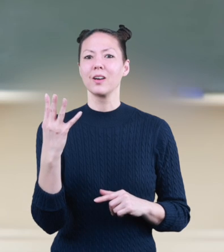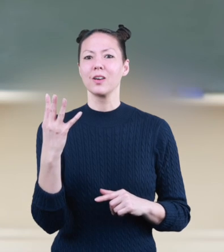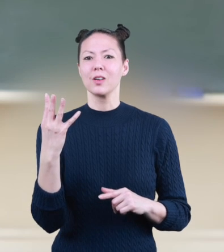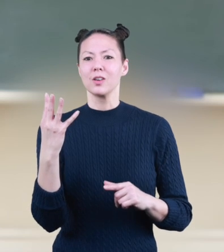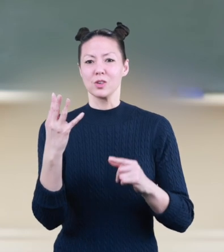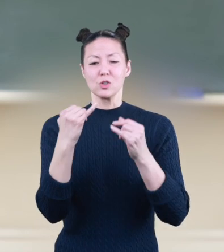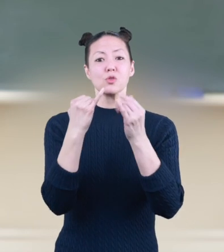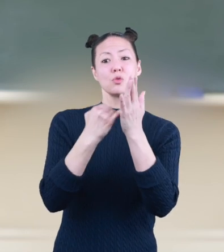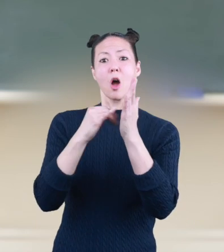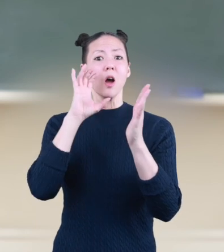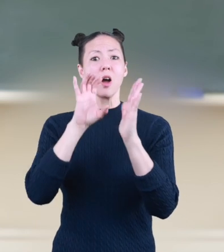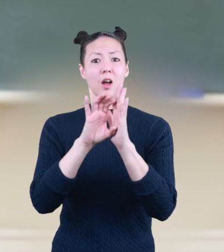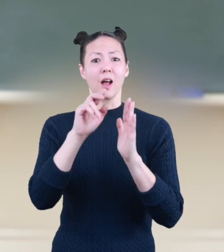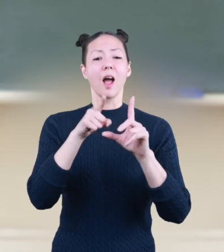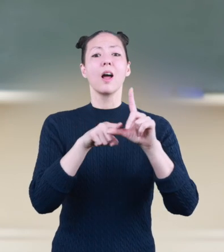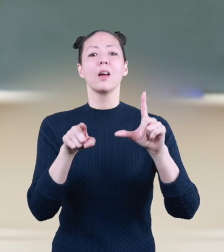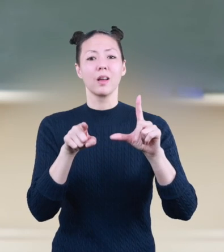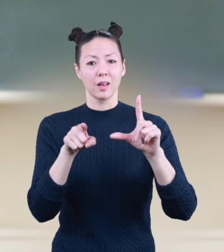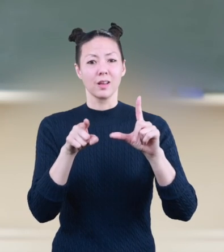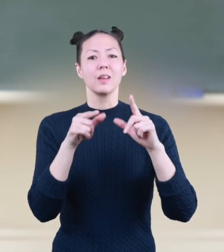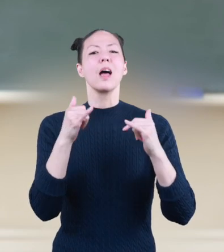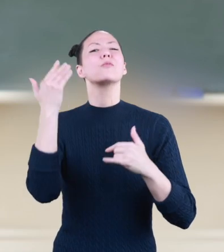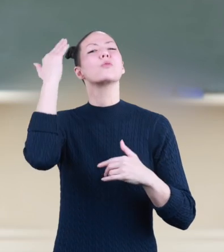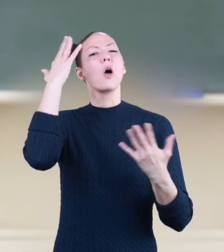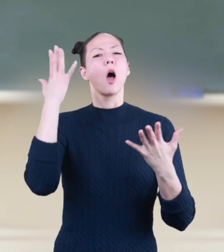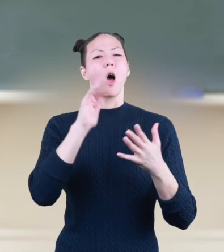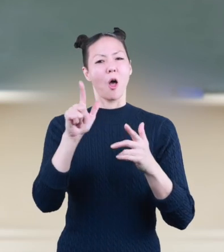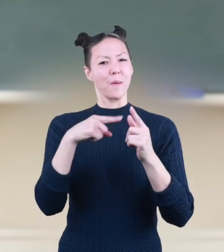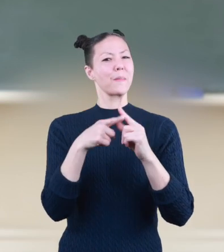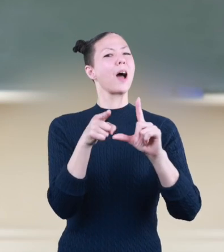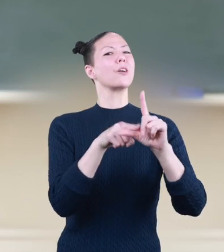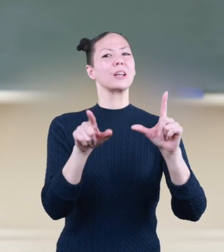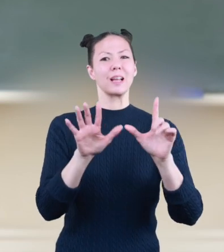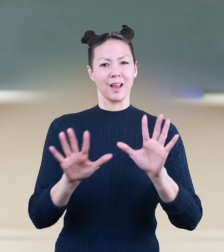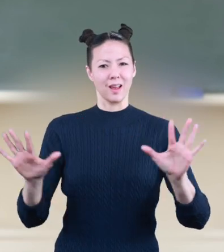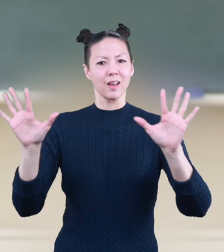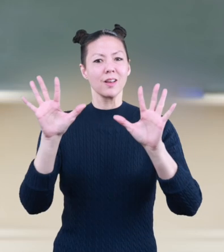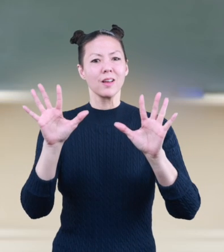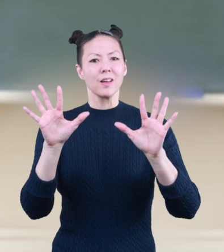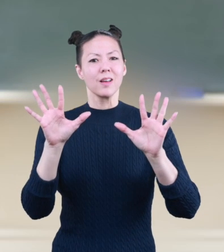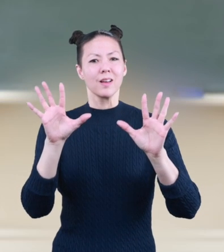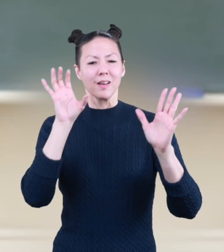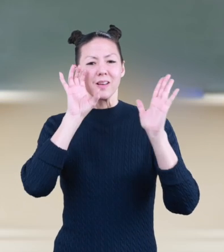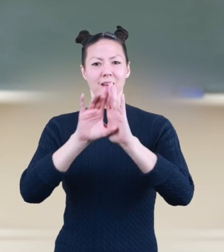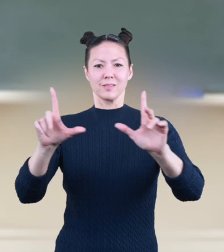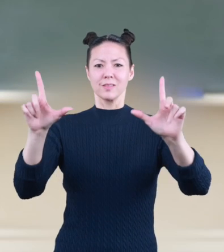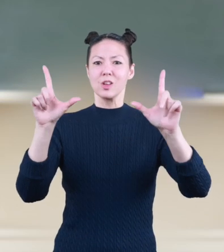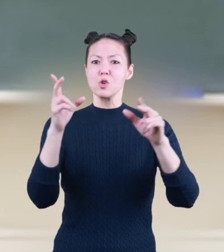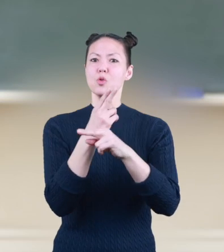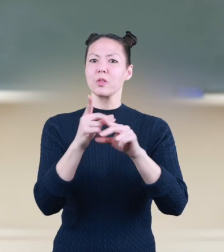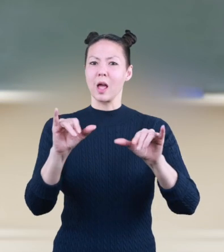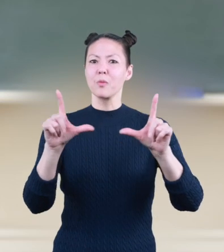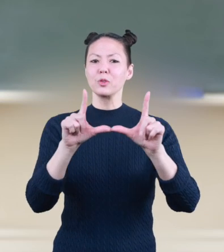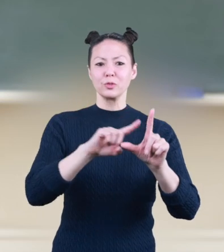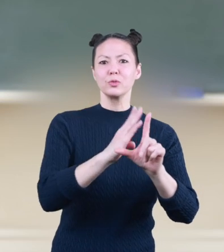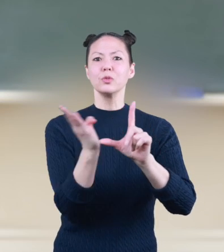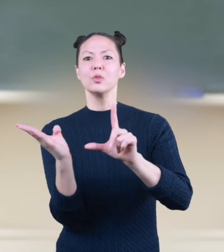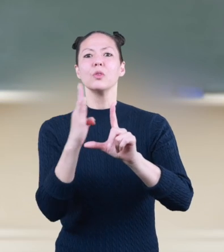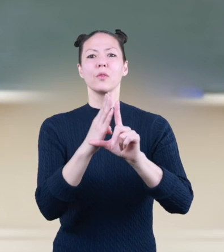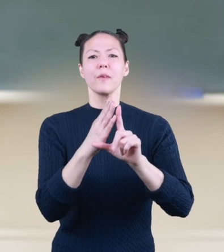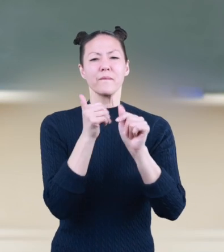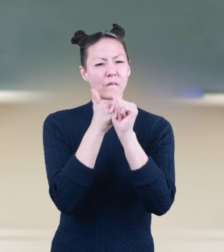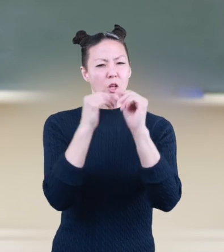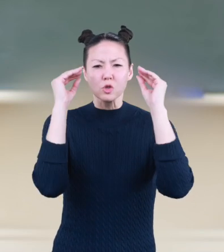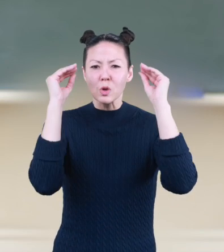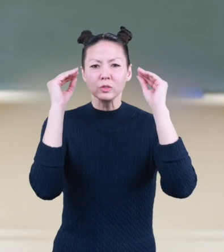Drawing angles. Now that you know all about angles, it is time to draw your own angles using a protractor. Follow these instructions